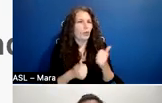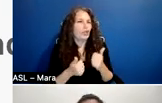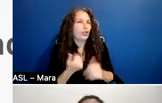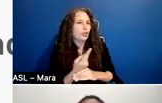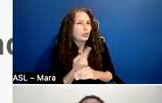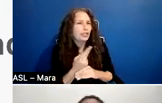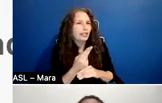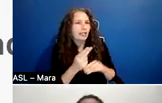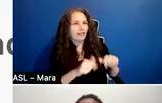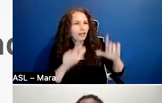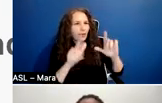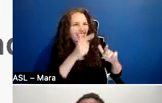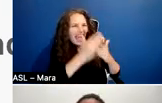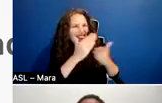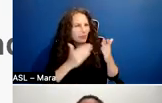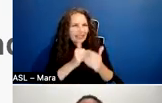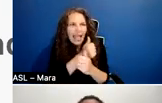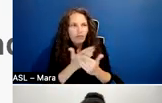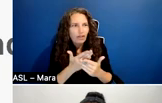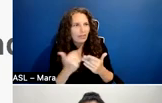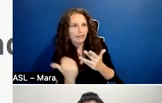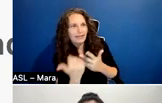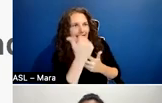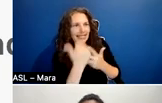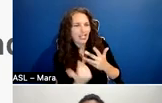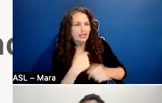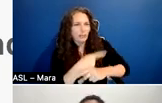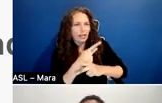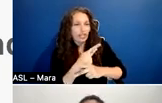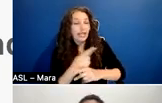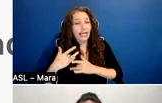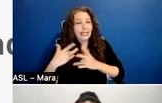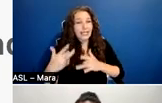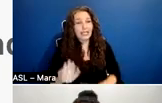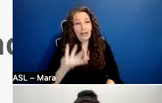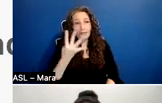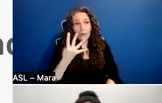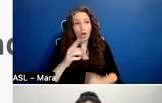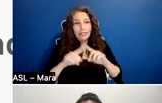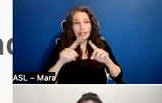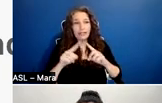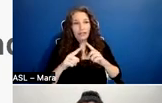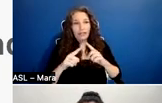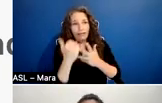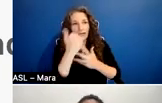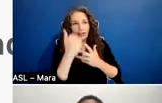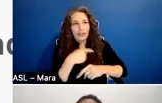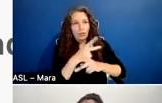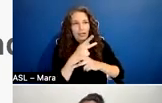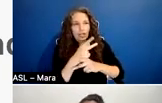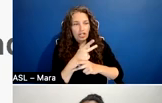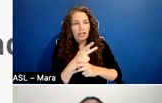production. Um, and so there are traditionally four different stages of production that are most often referenced.